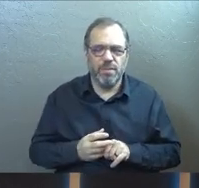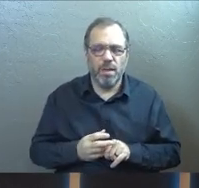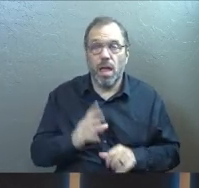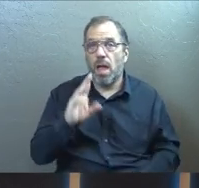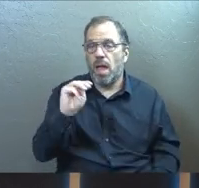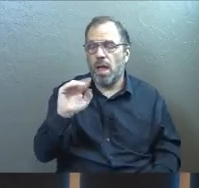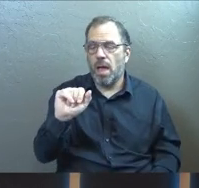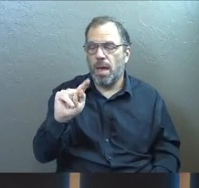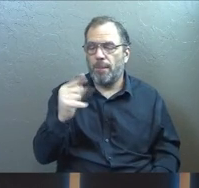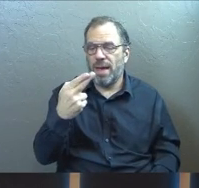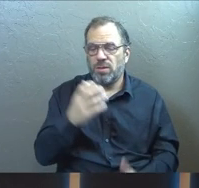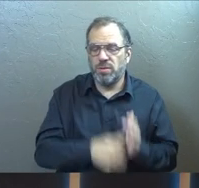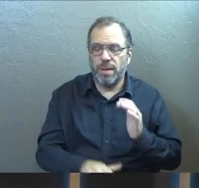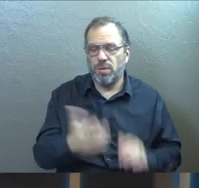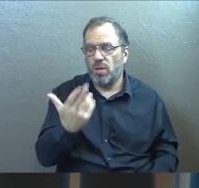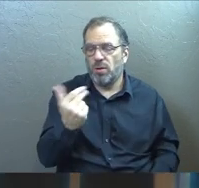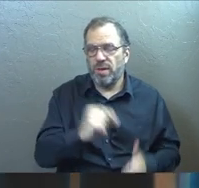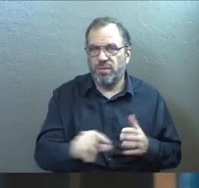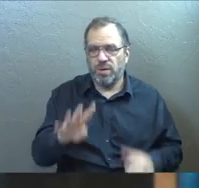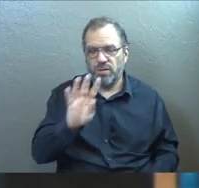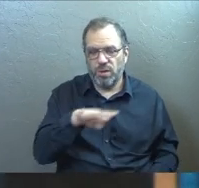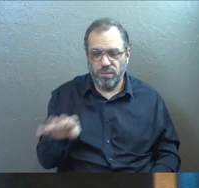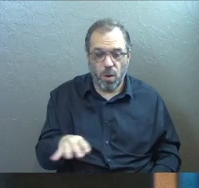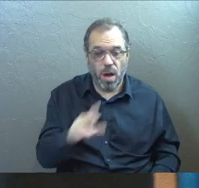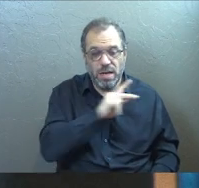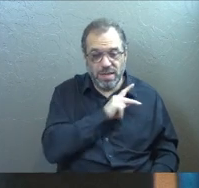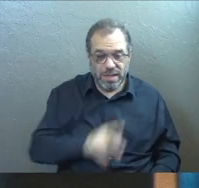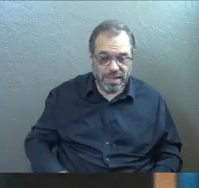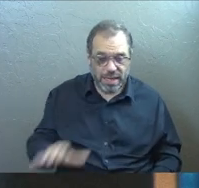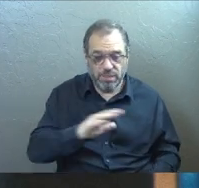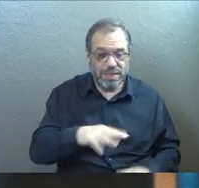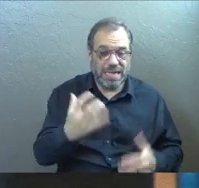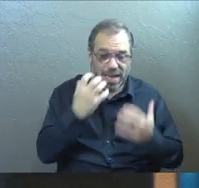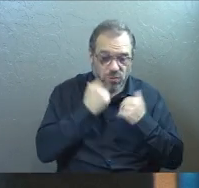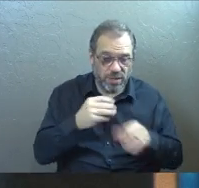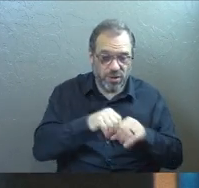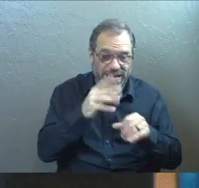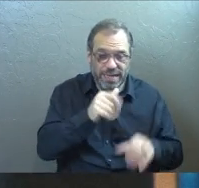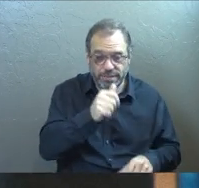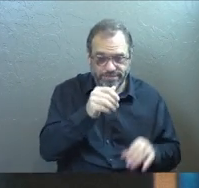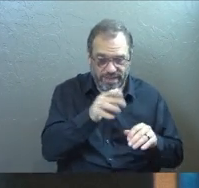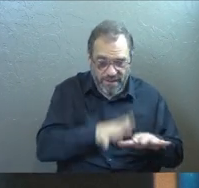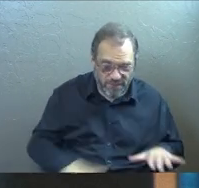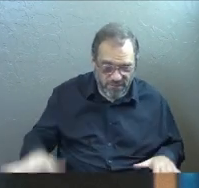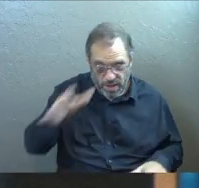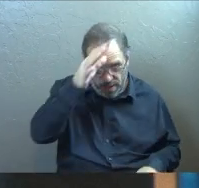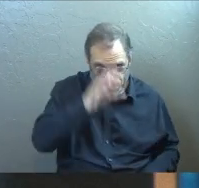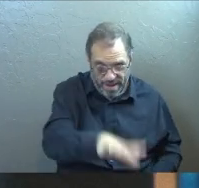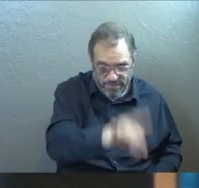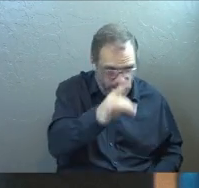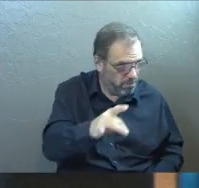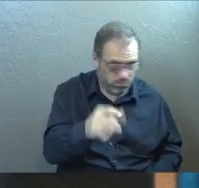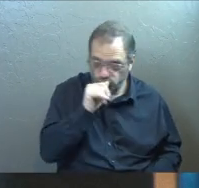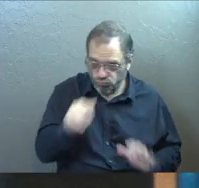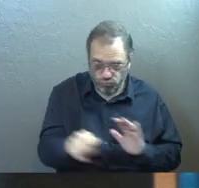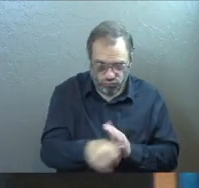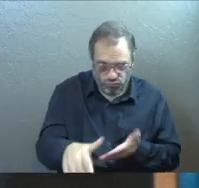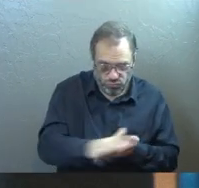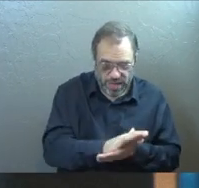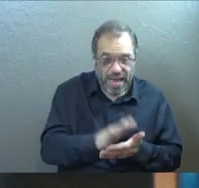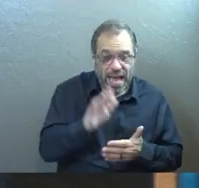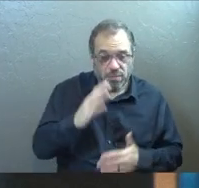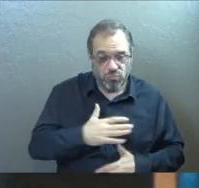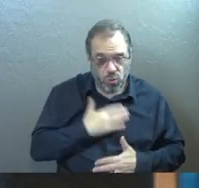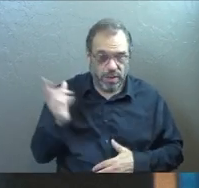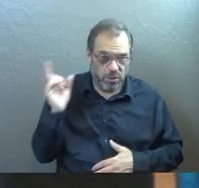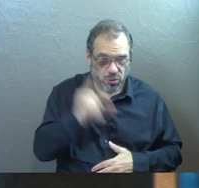Matthew 13, 44, he says, the kingdom of heaven is like treasure hidden in a field, which a man found and covered up. Then in